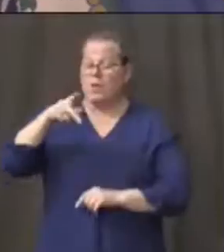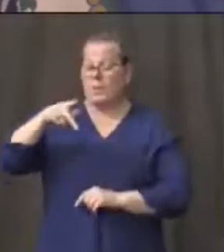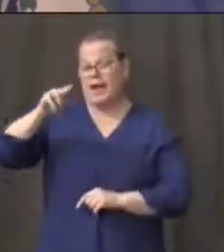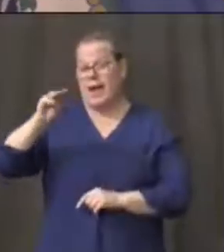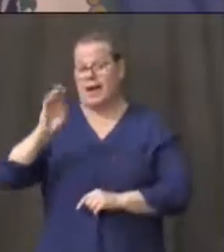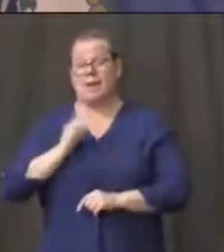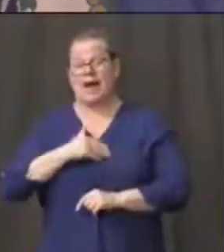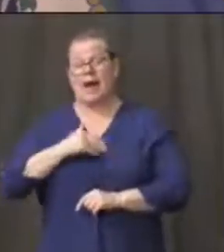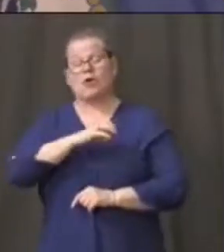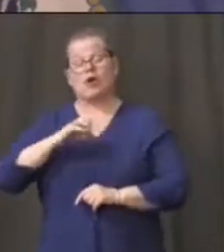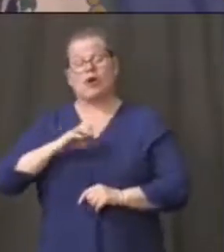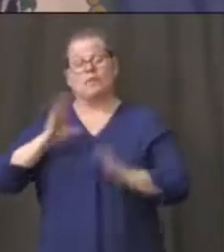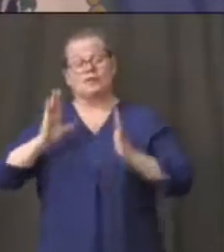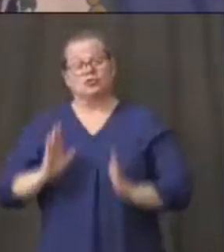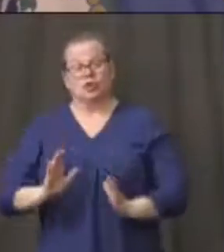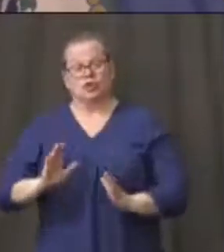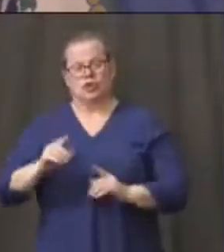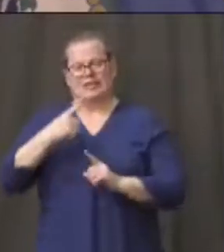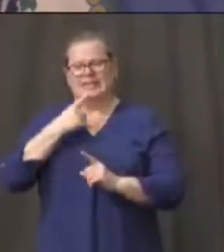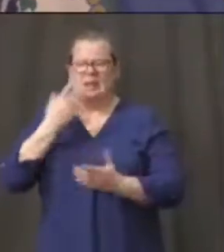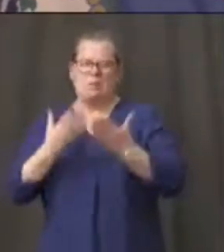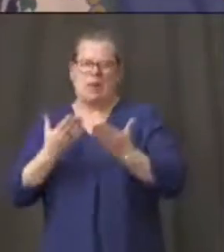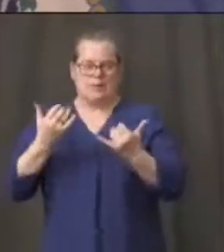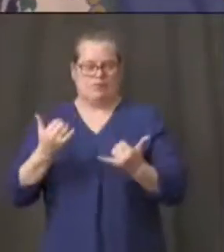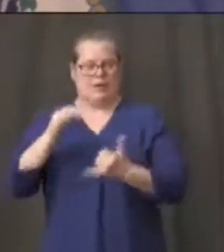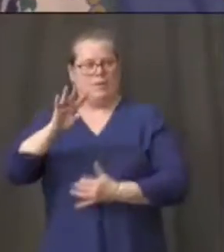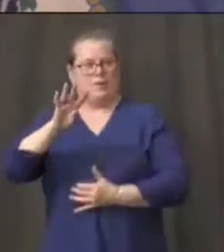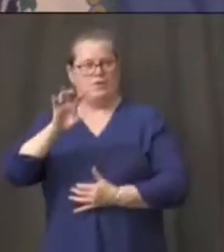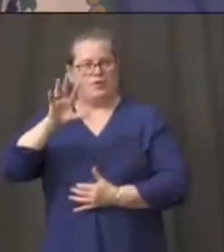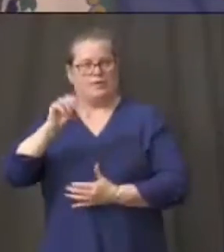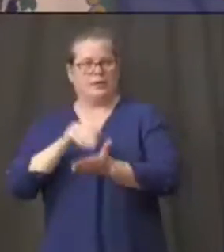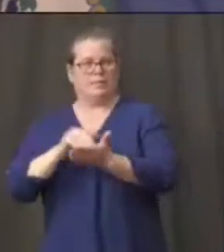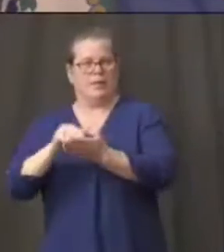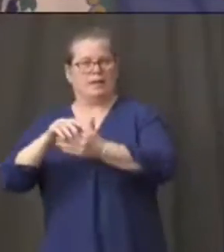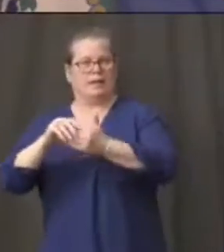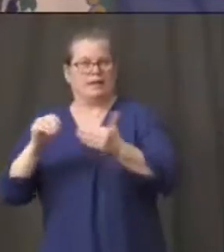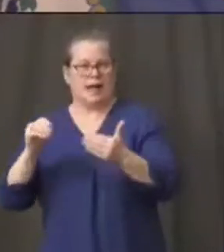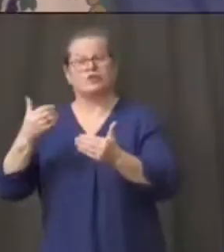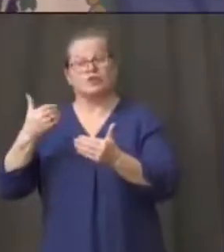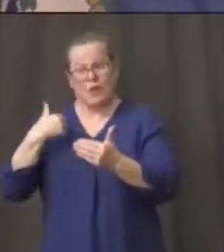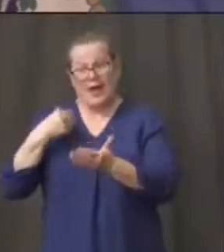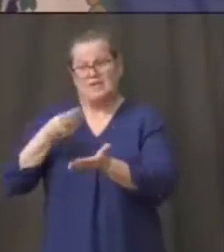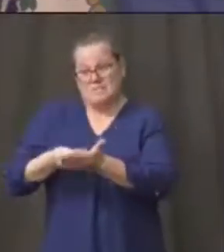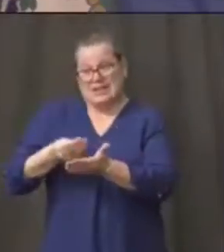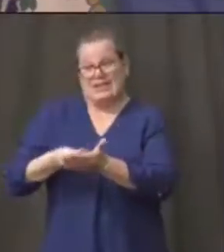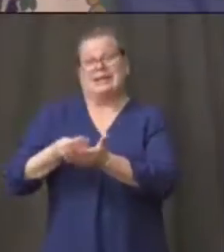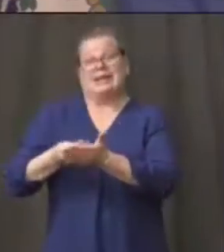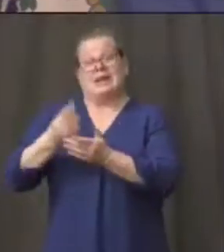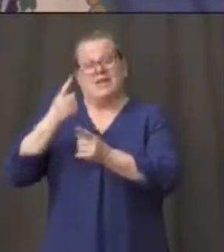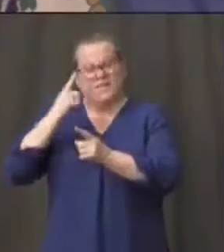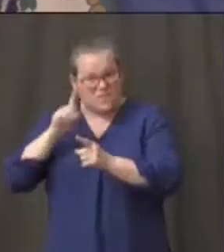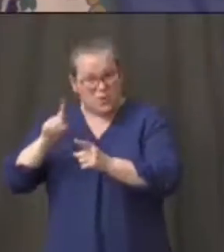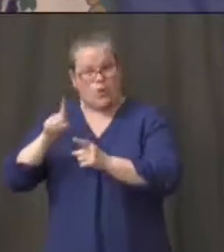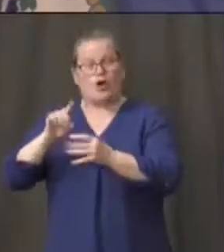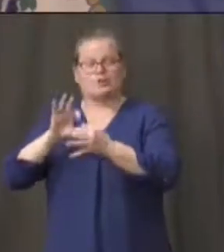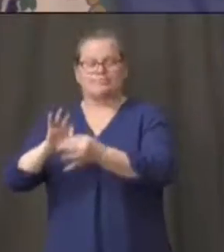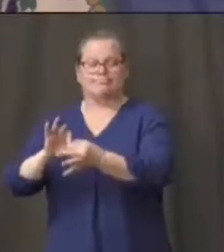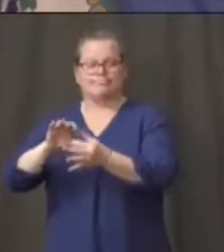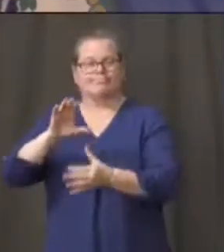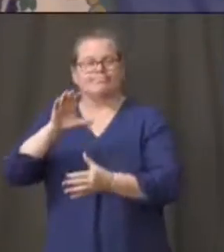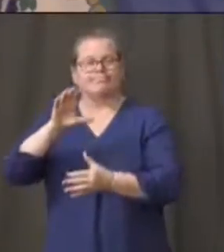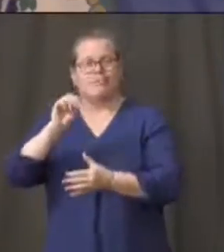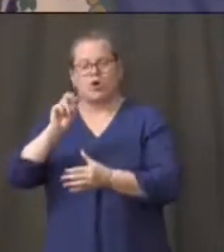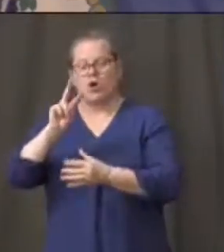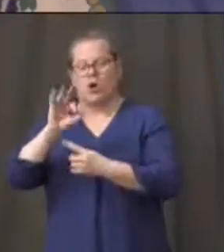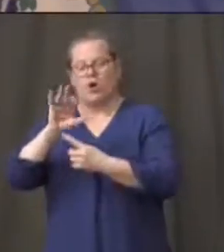$450 million right now in COVID-related expenses. A lot of that's related to health care and co